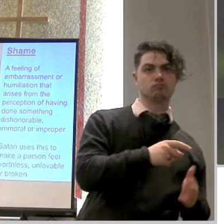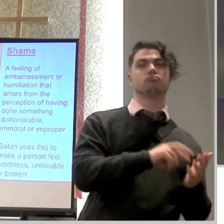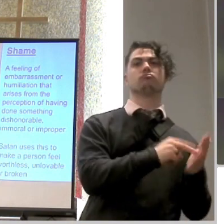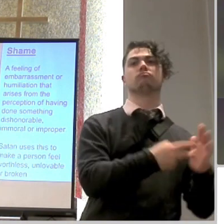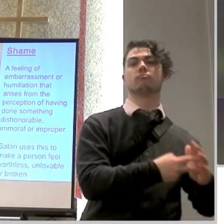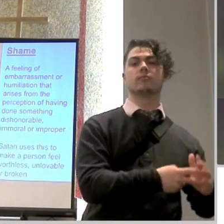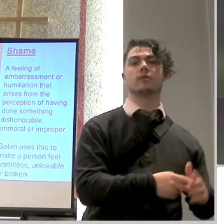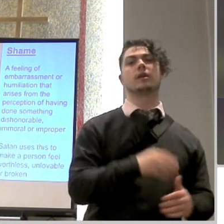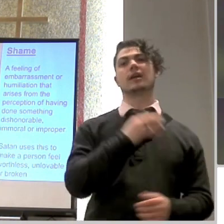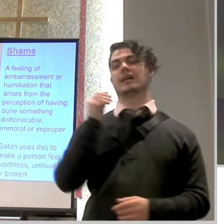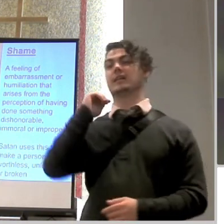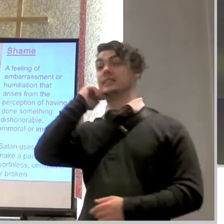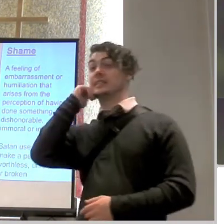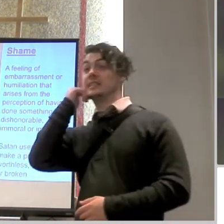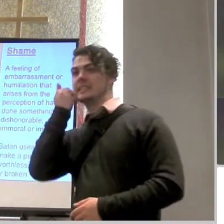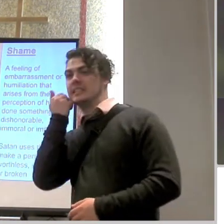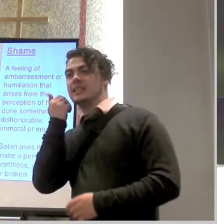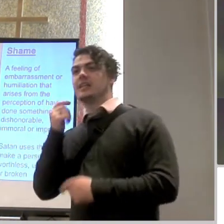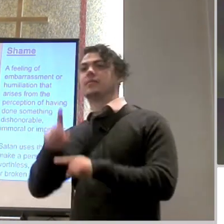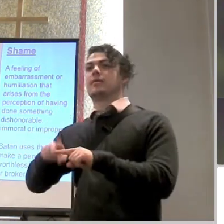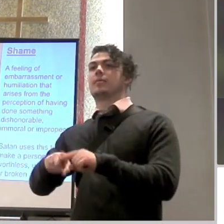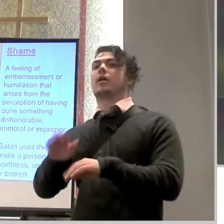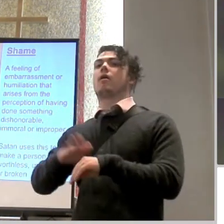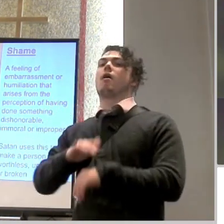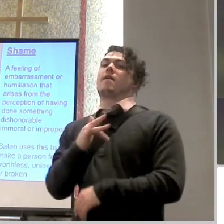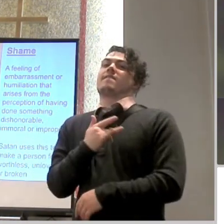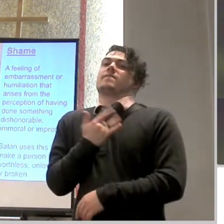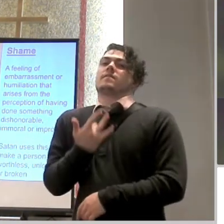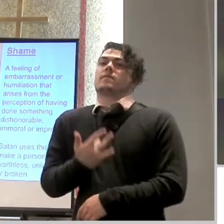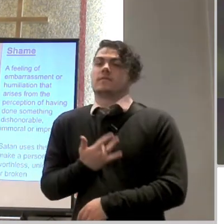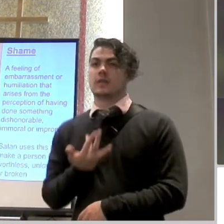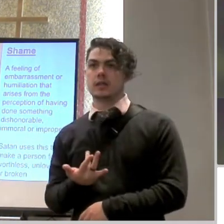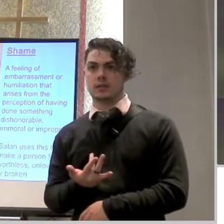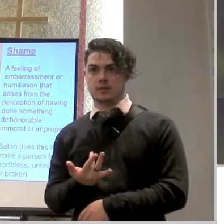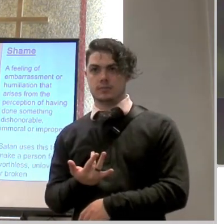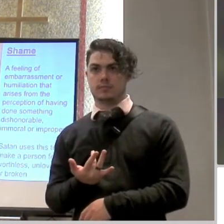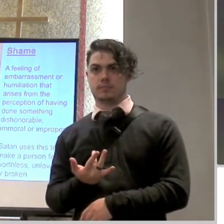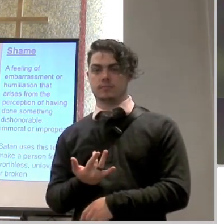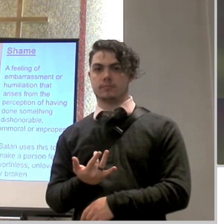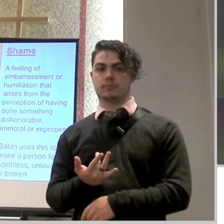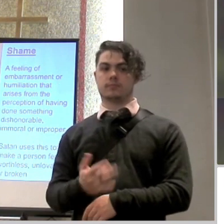it's not what really is it's what is going on in my mind at the time